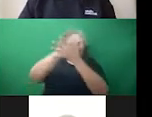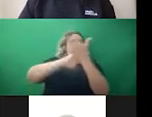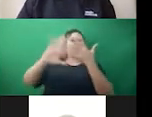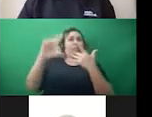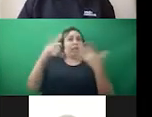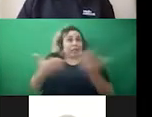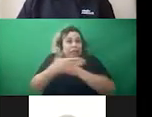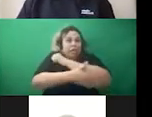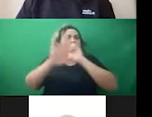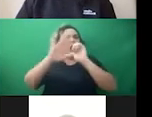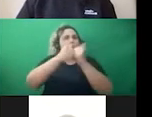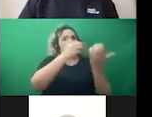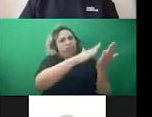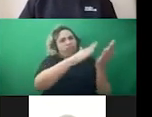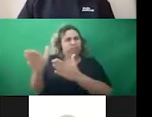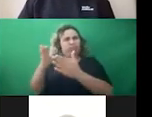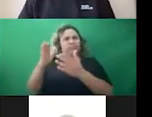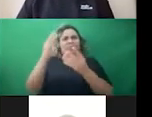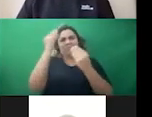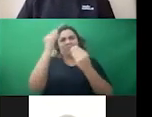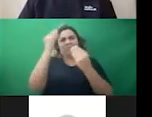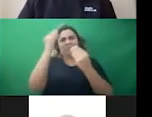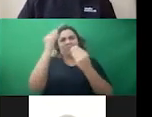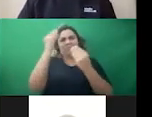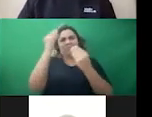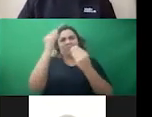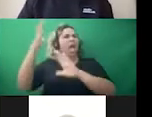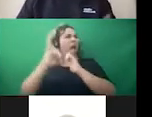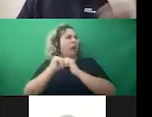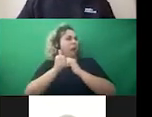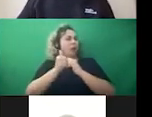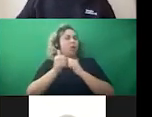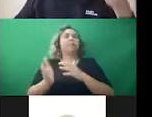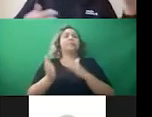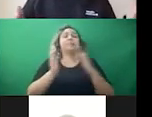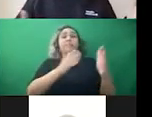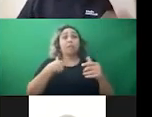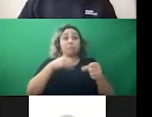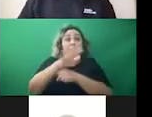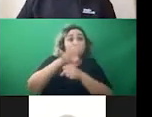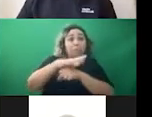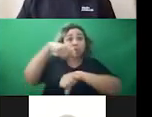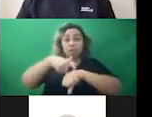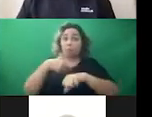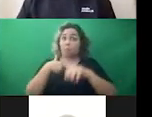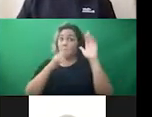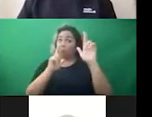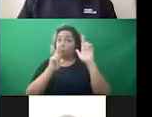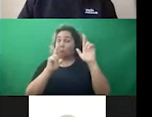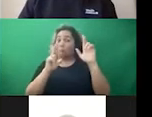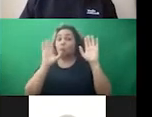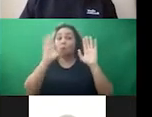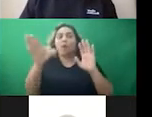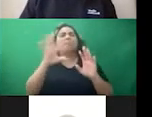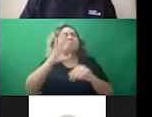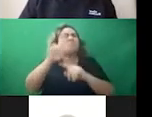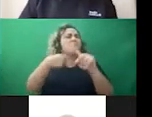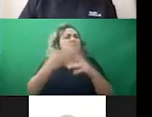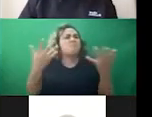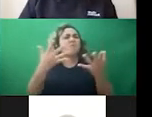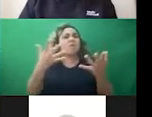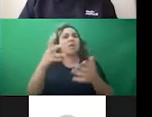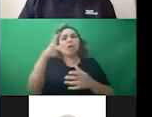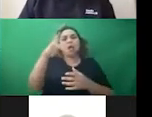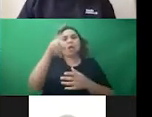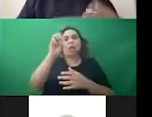to our disordered information systems. And then we'll have, if we have enough time, hopefully we will. We'll talk through a power